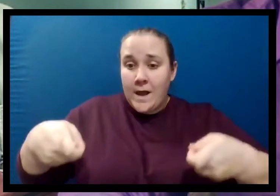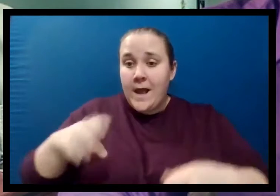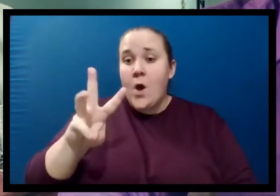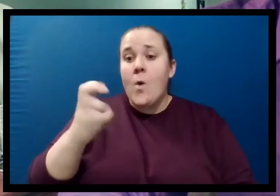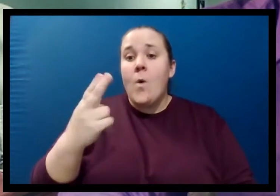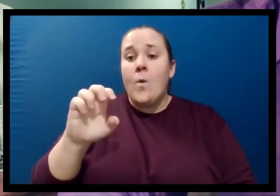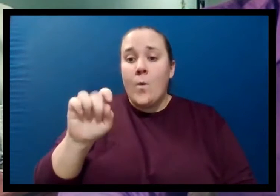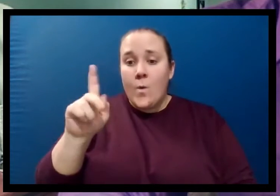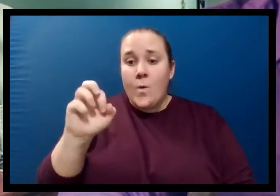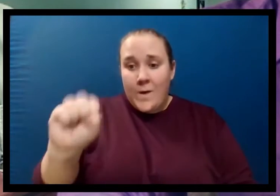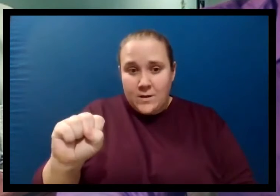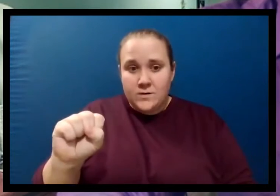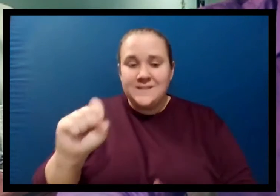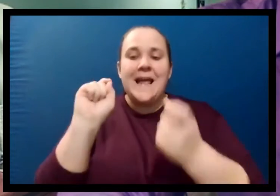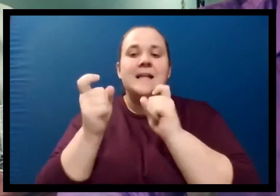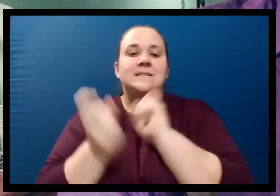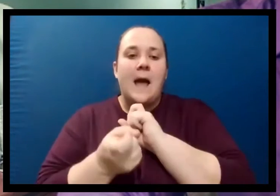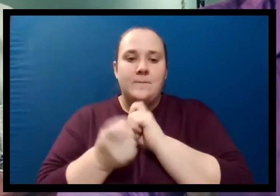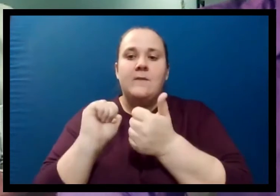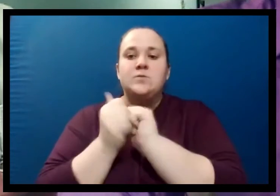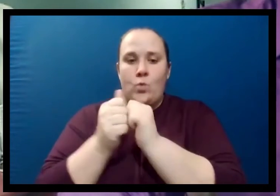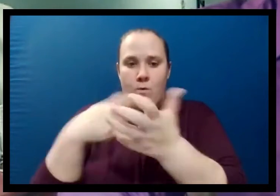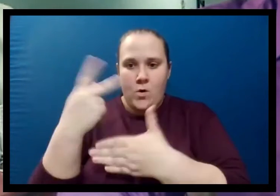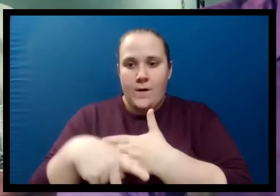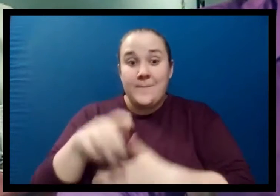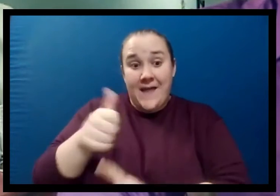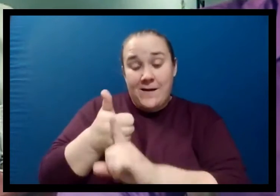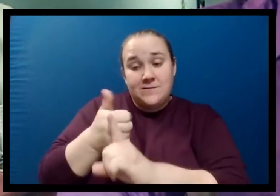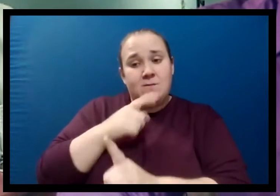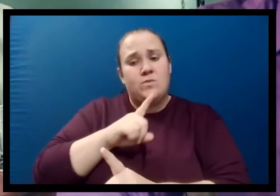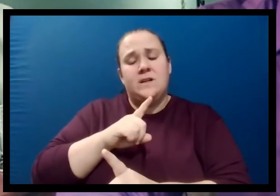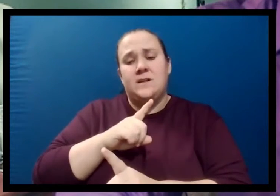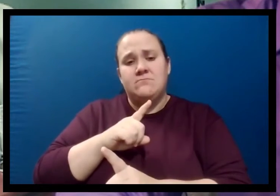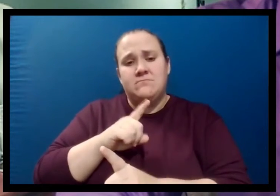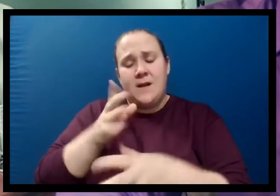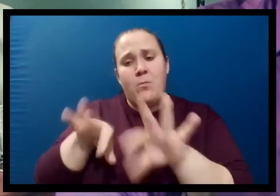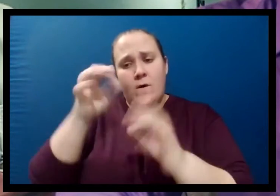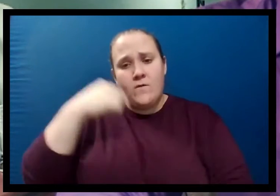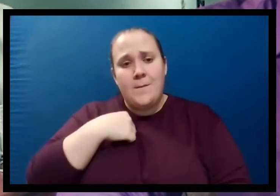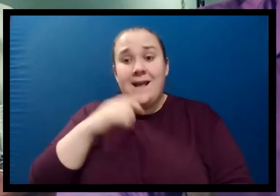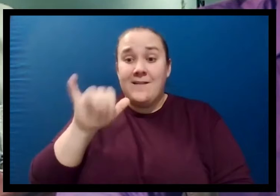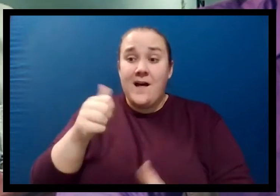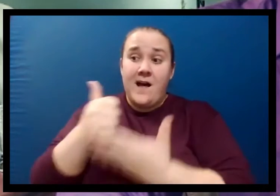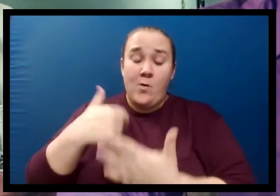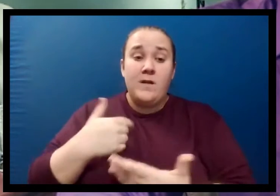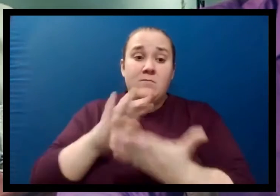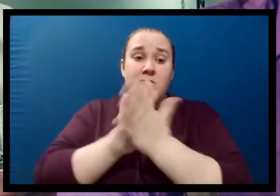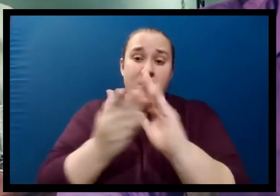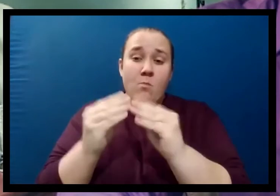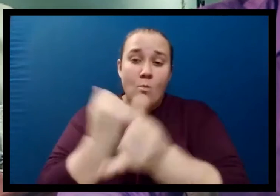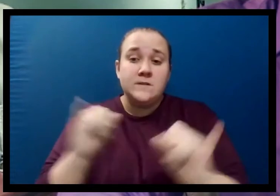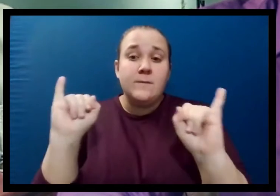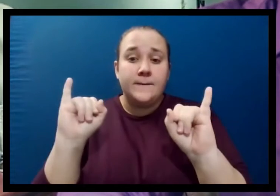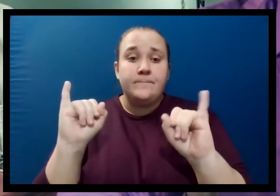Wheelers Adaptive Sports Program, that's meant a lot to me through life and helped me achieve a lot of independence